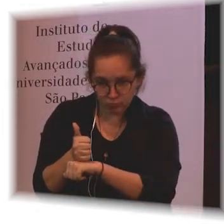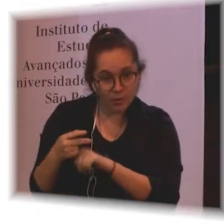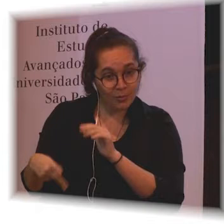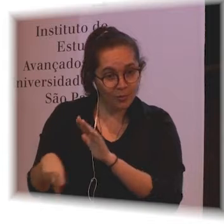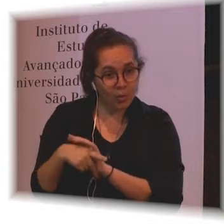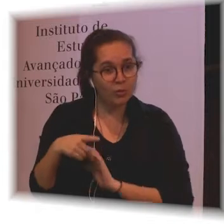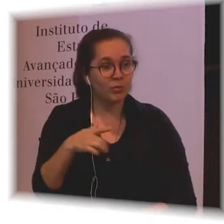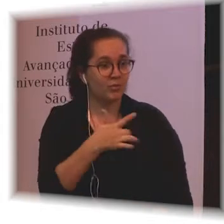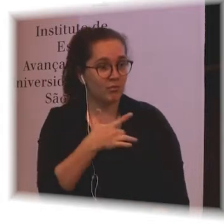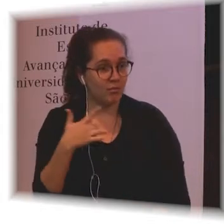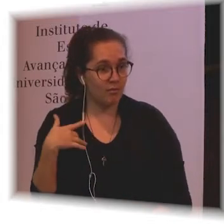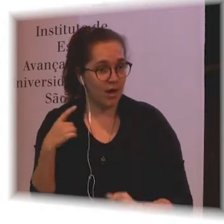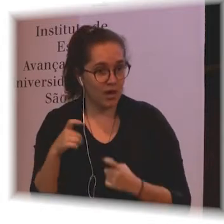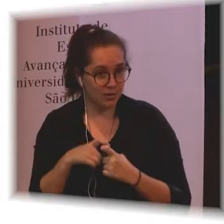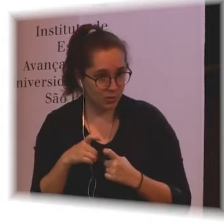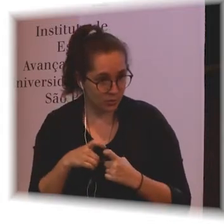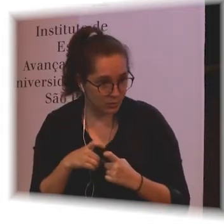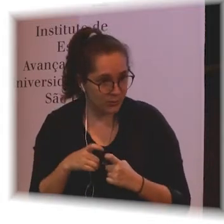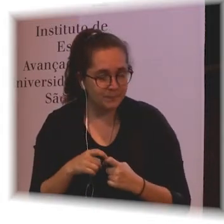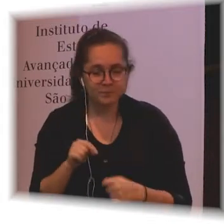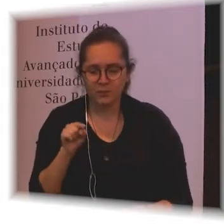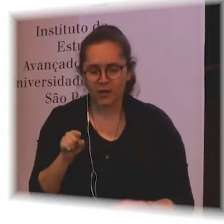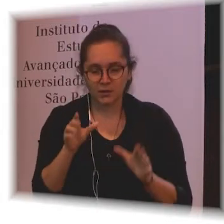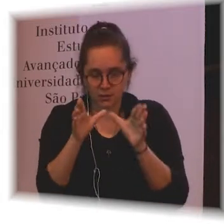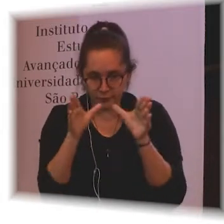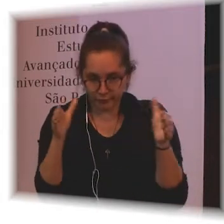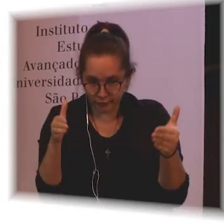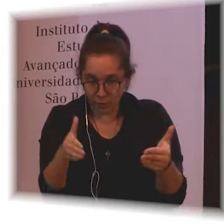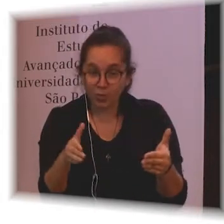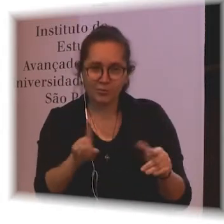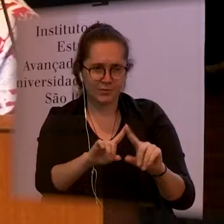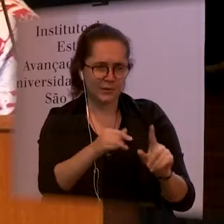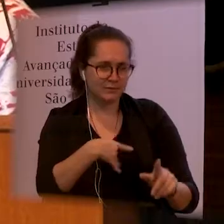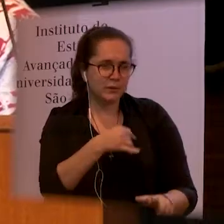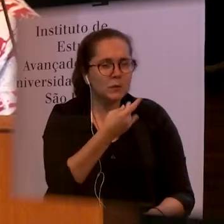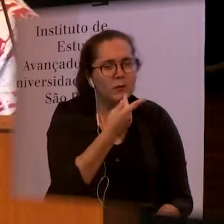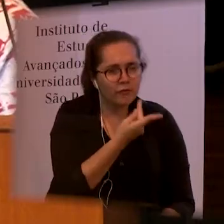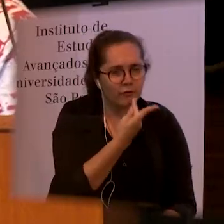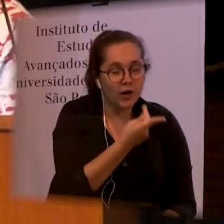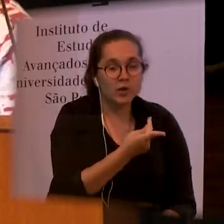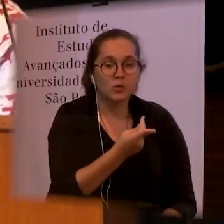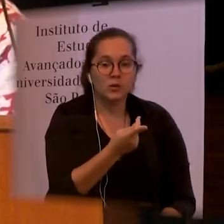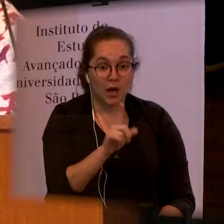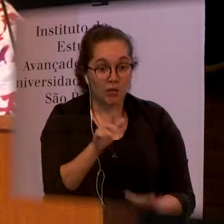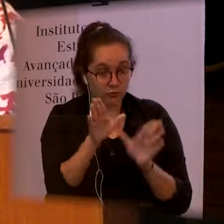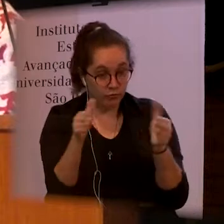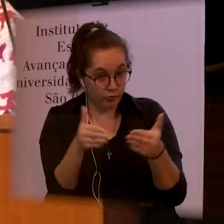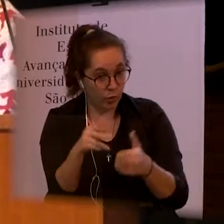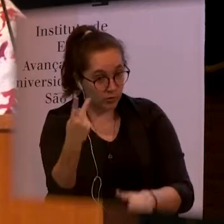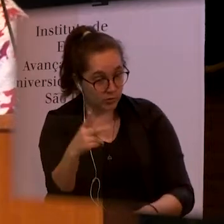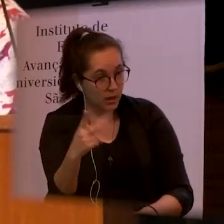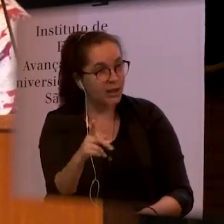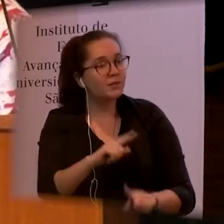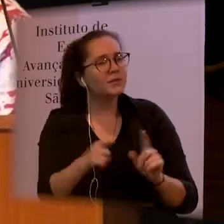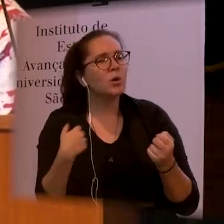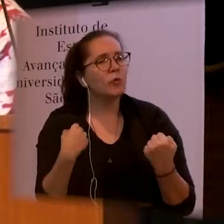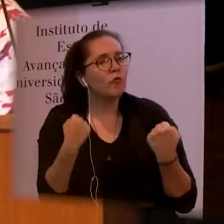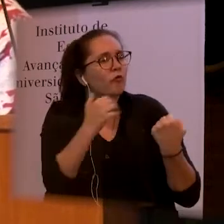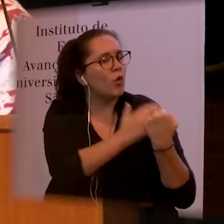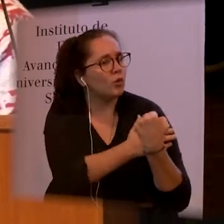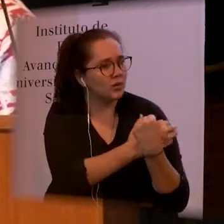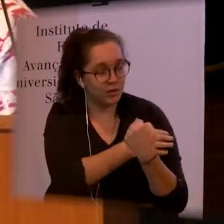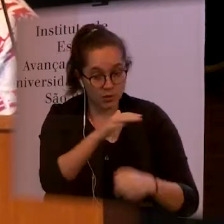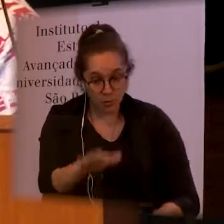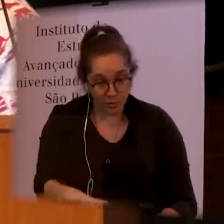a bit about is how can we strengthen environmental and personal factors. But I've been talking mostly around health. And that's